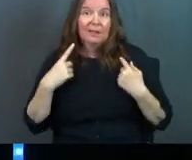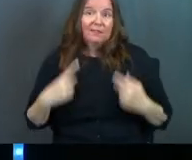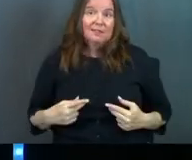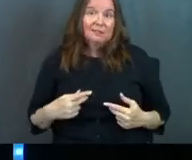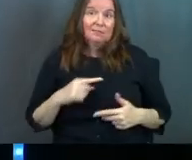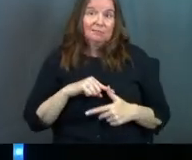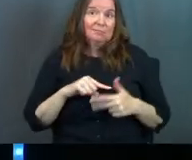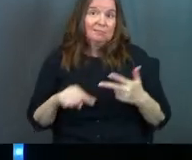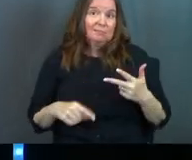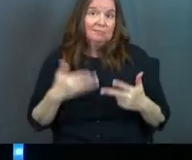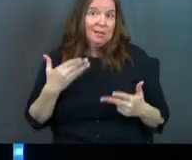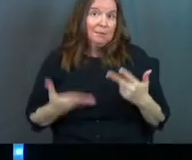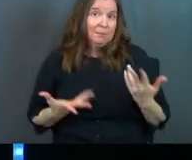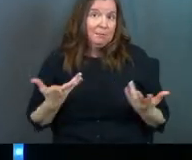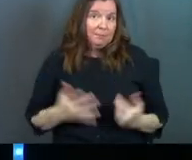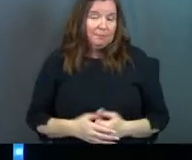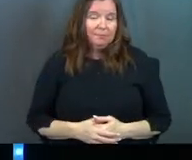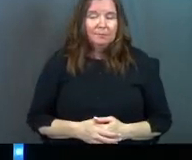physical.